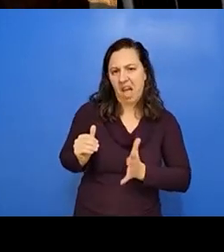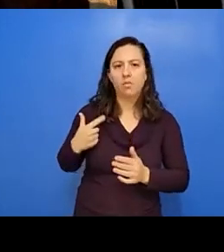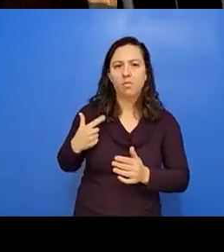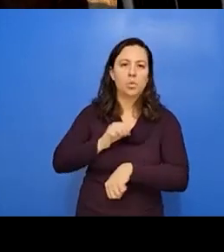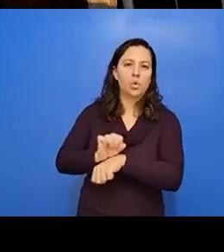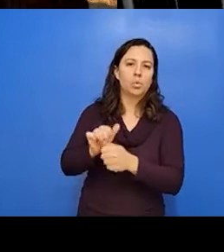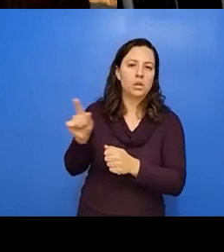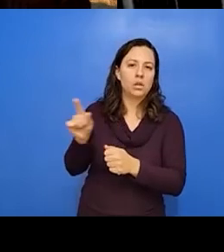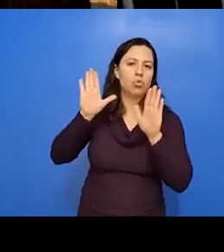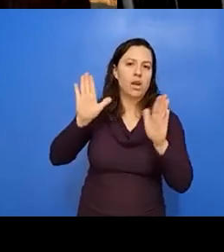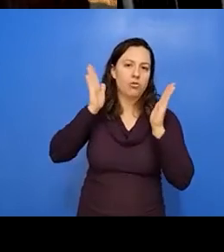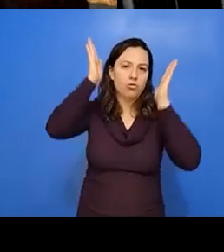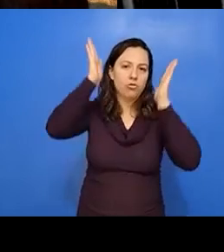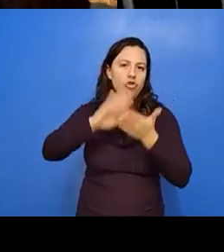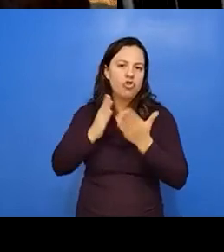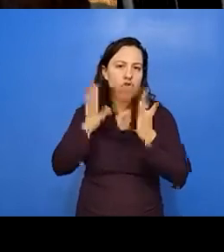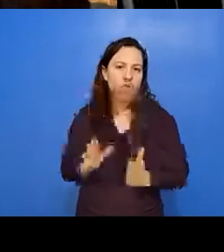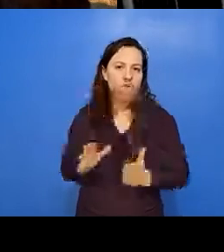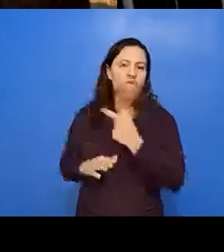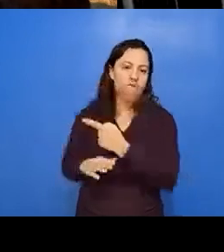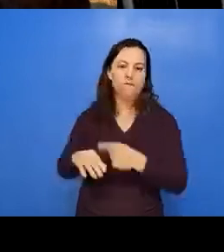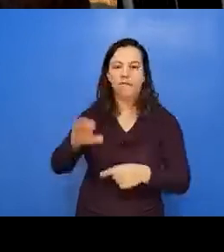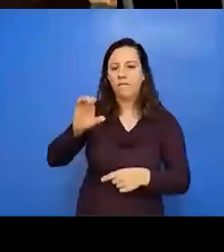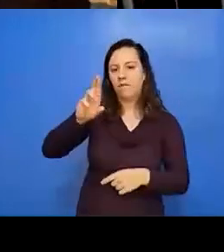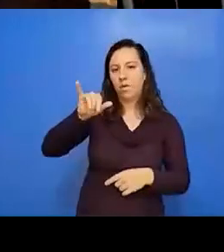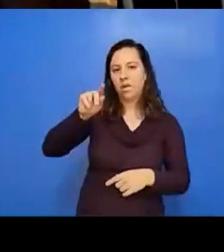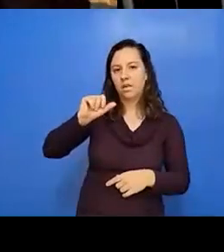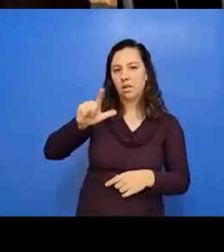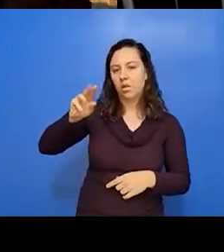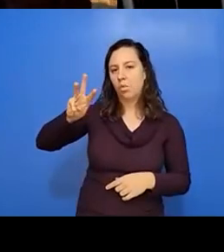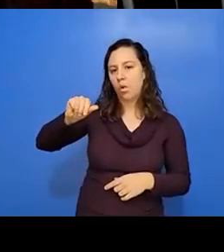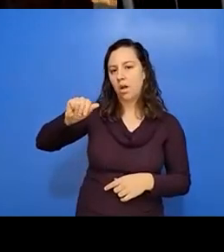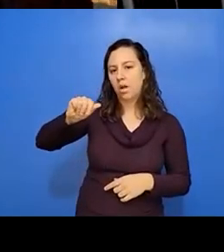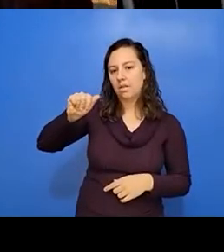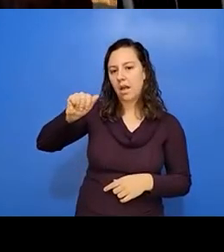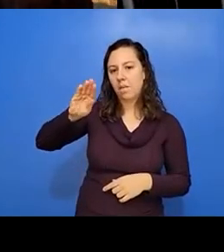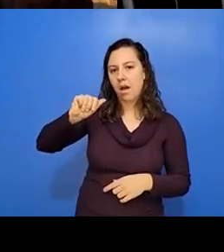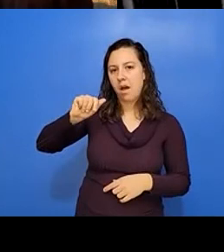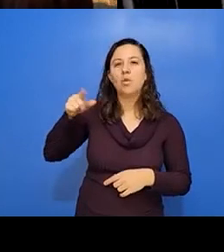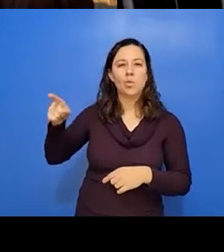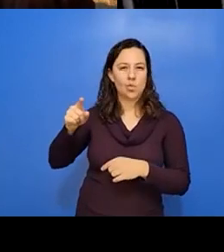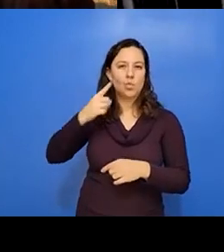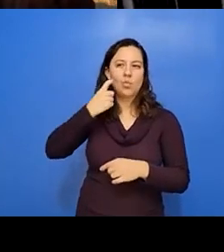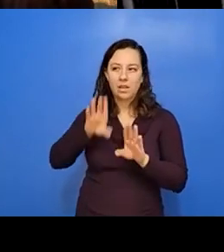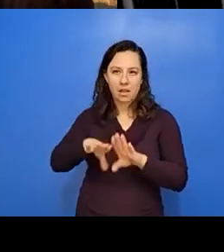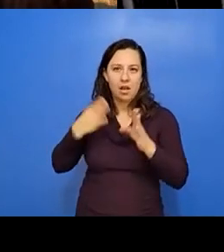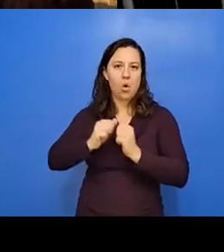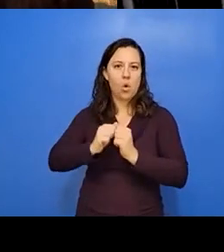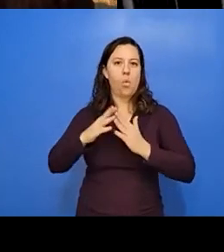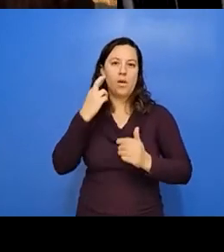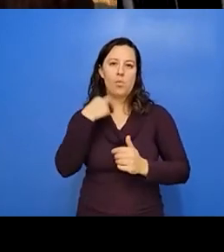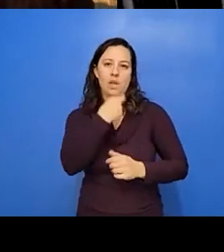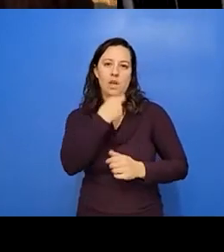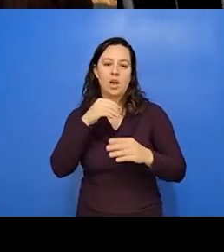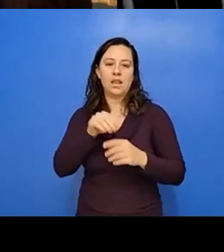Crystal Wapapa, who just opened a, um, restaurant in the East Bay. Um, she is Kickapoo, but